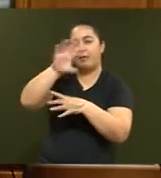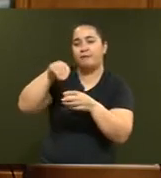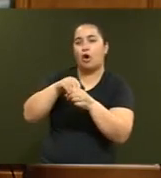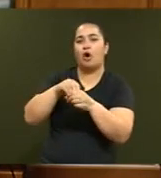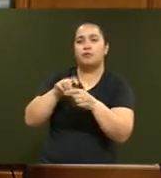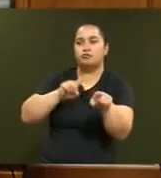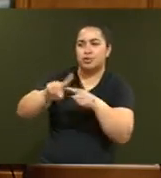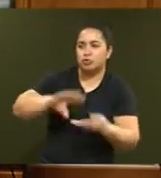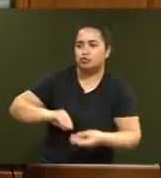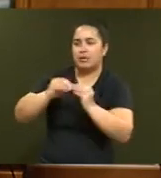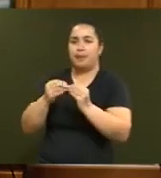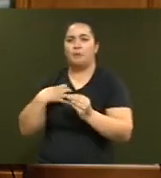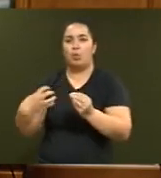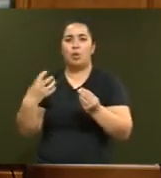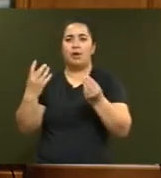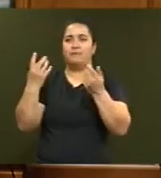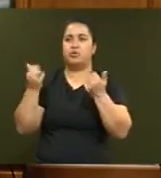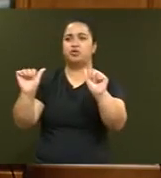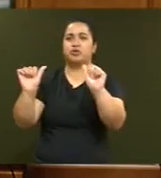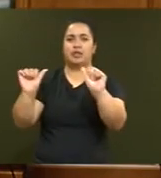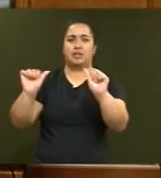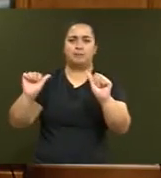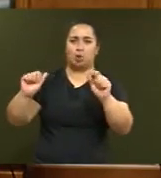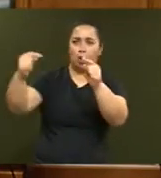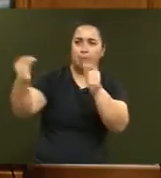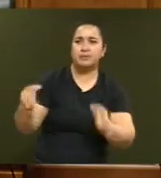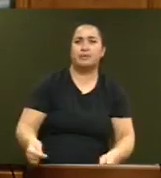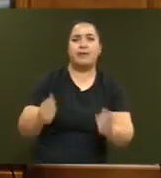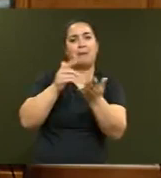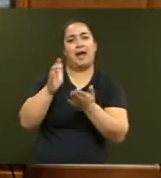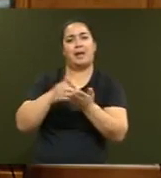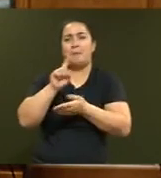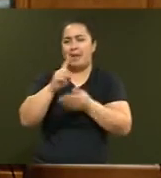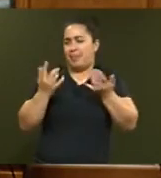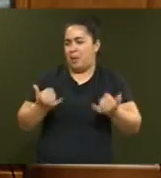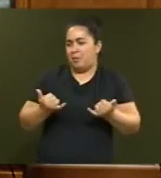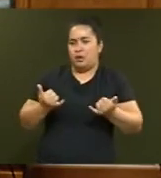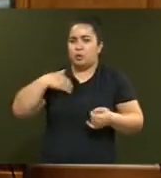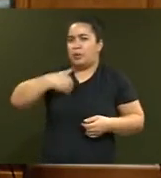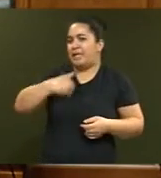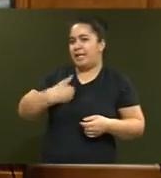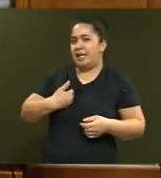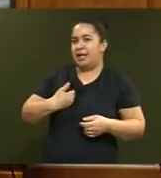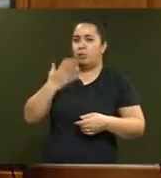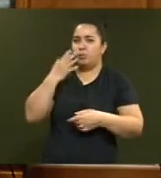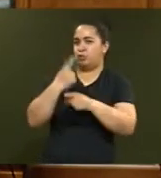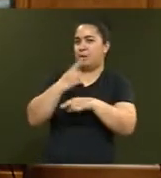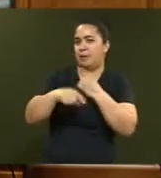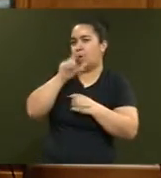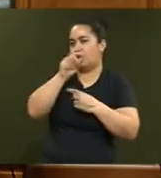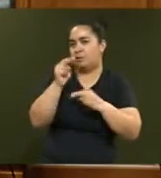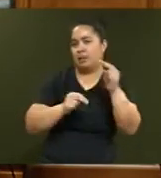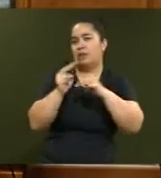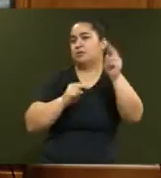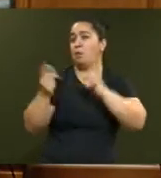and competitive market. But that's not necessary. That's not necessary in relation to the KiwiBuild program because we